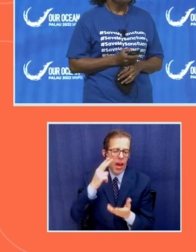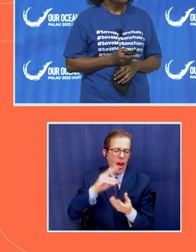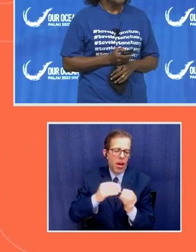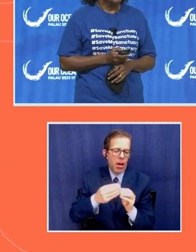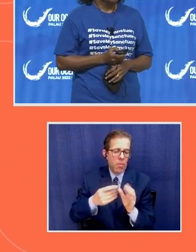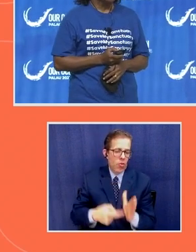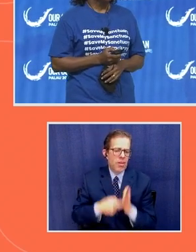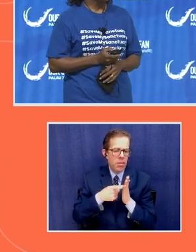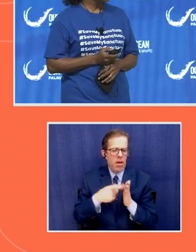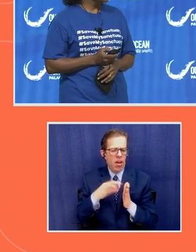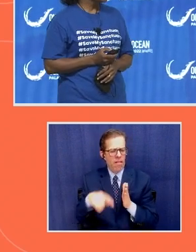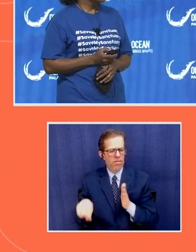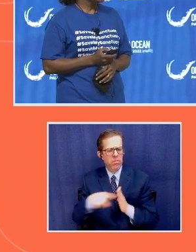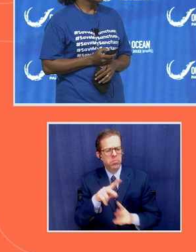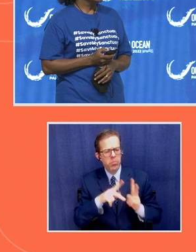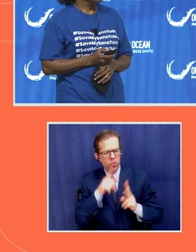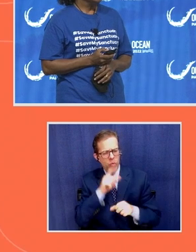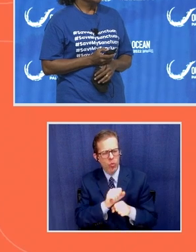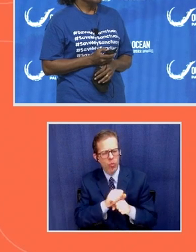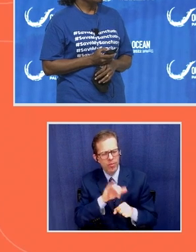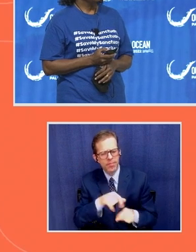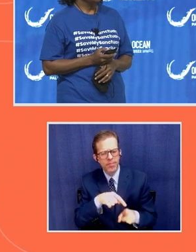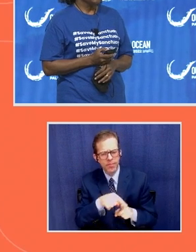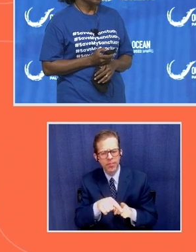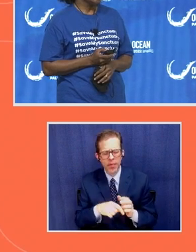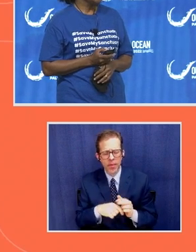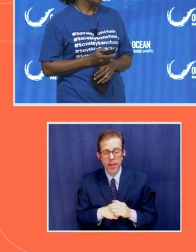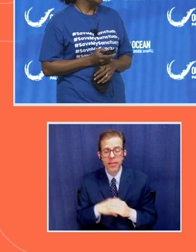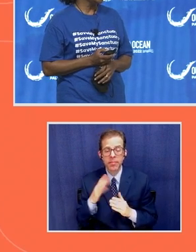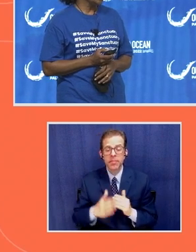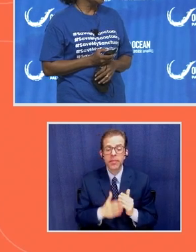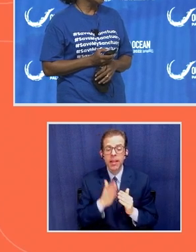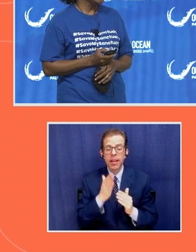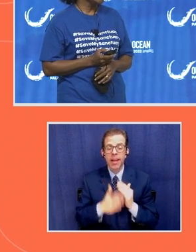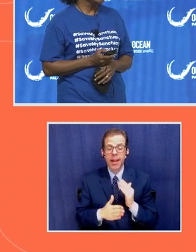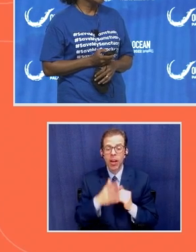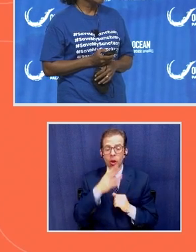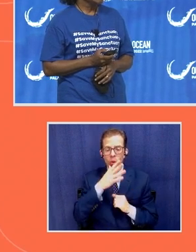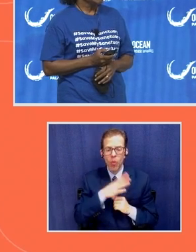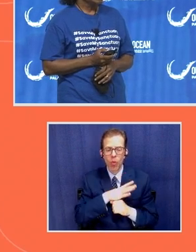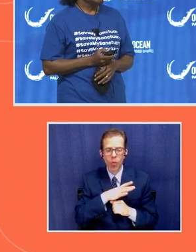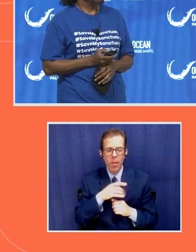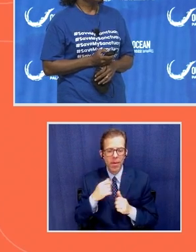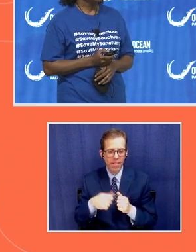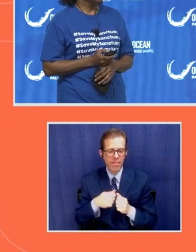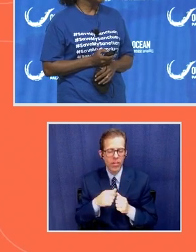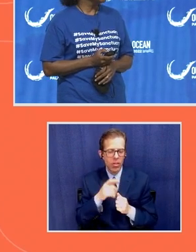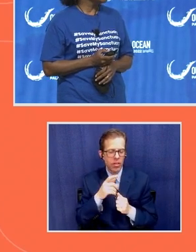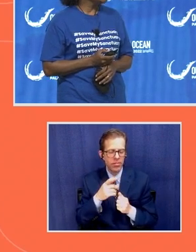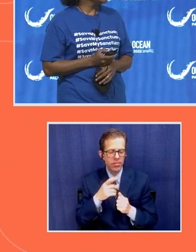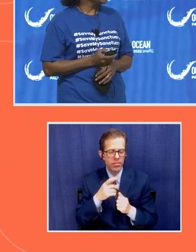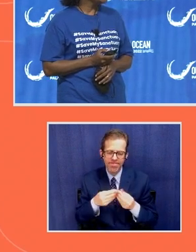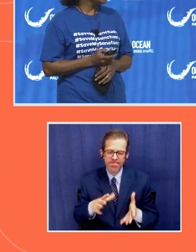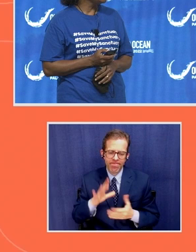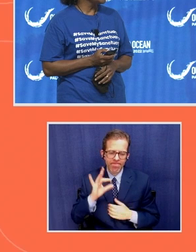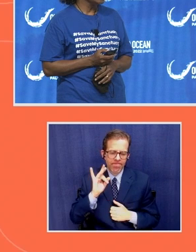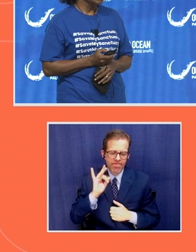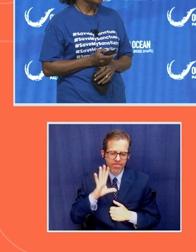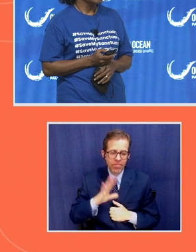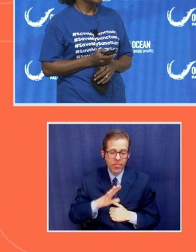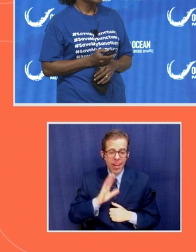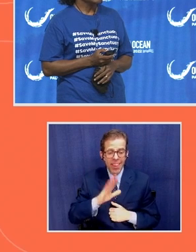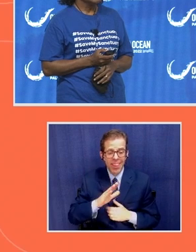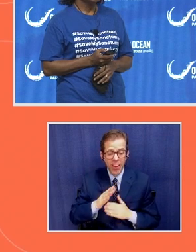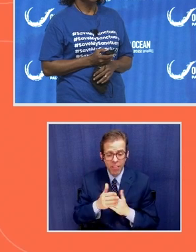trade. But in the end, women fishers pay the price as their fishery is depleted 88